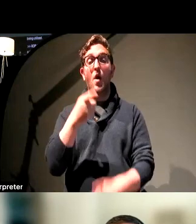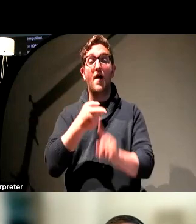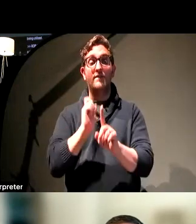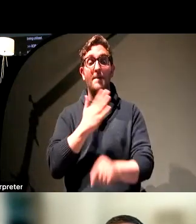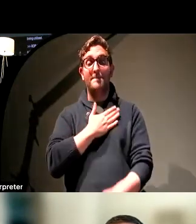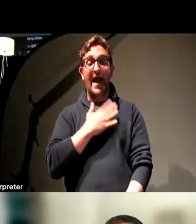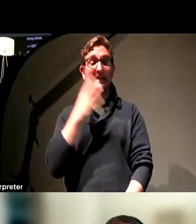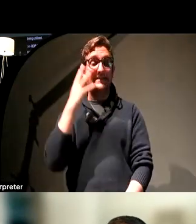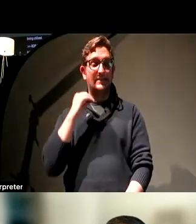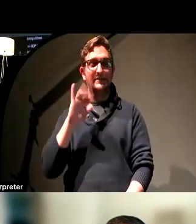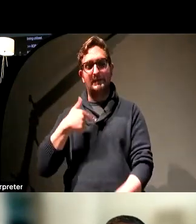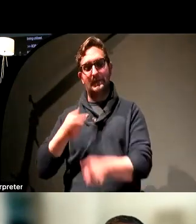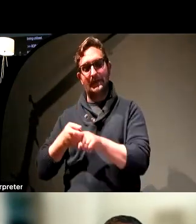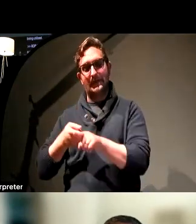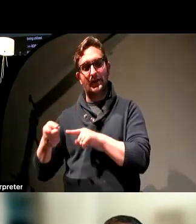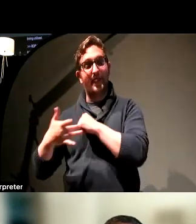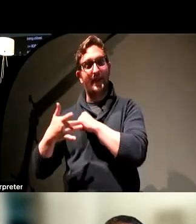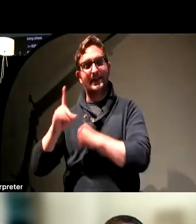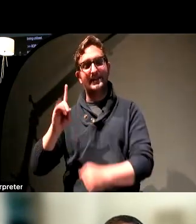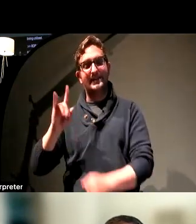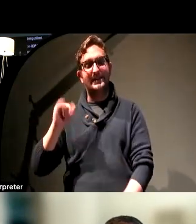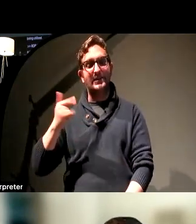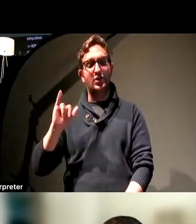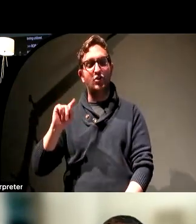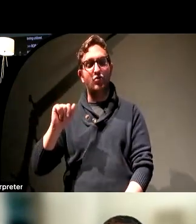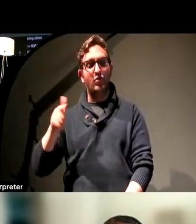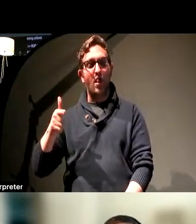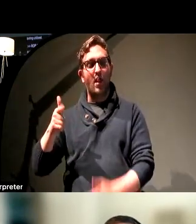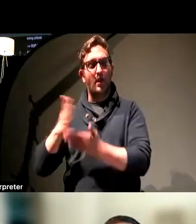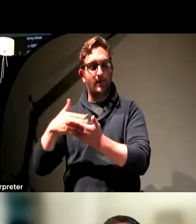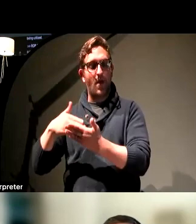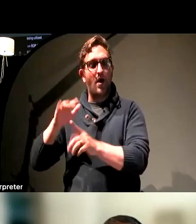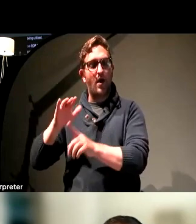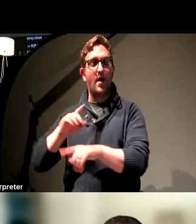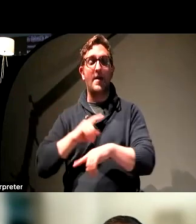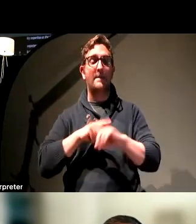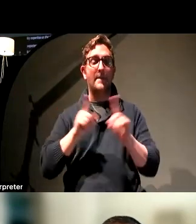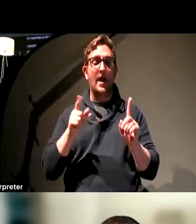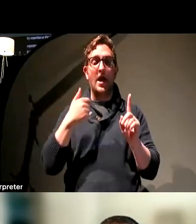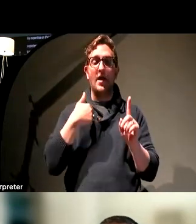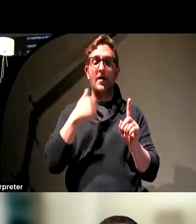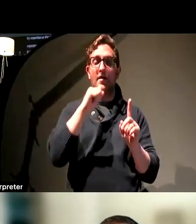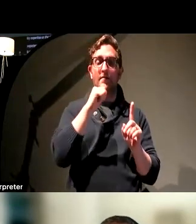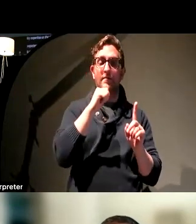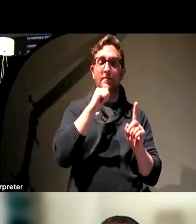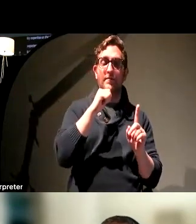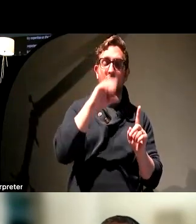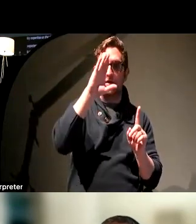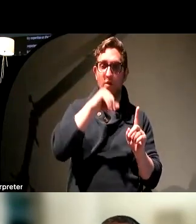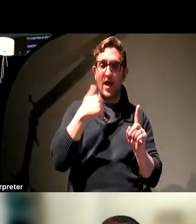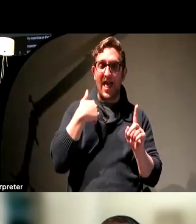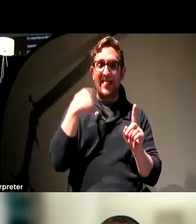with web and that Microsoft stuff I was talking about. But I know anecdotally, very heavily. I think from the